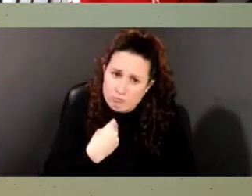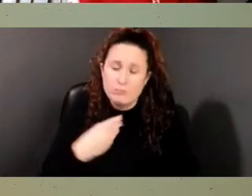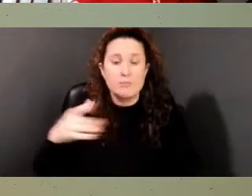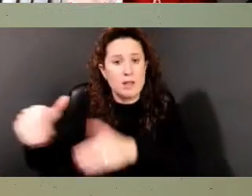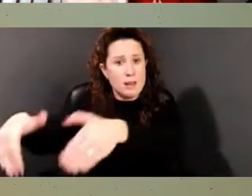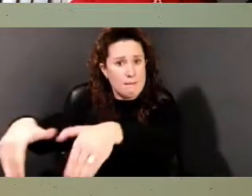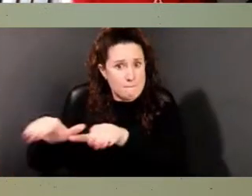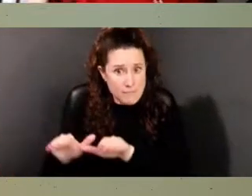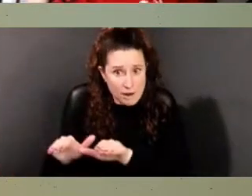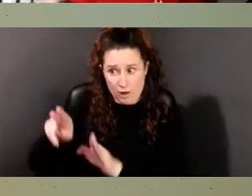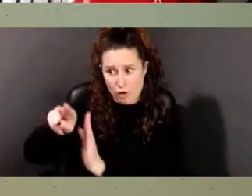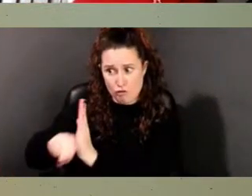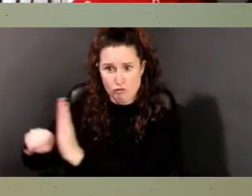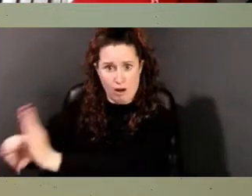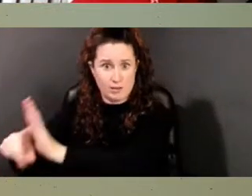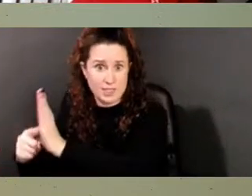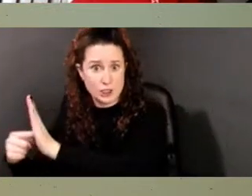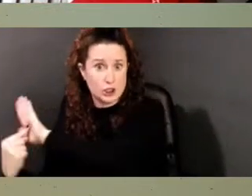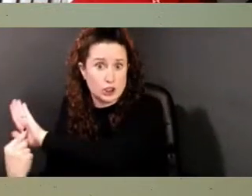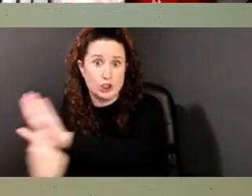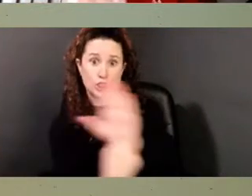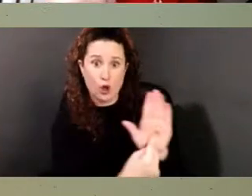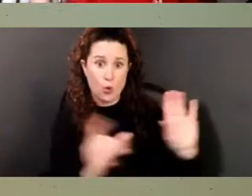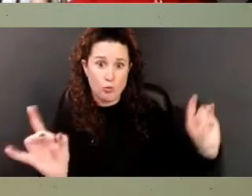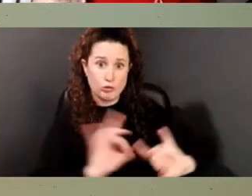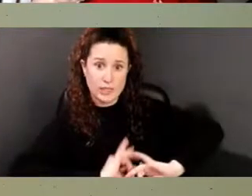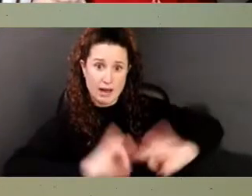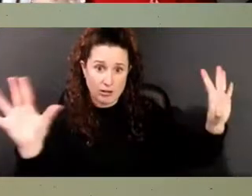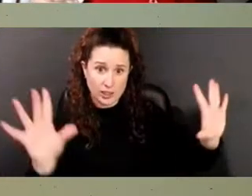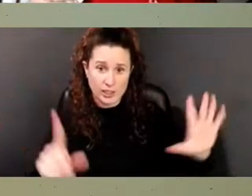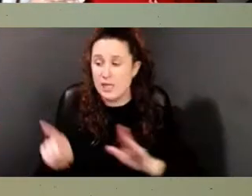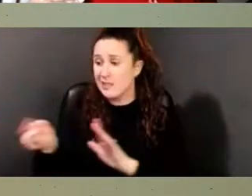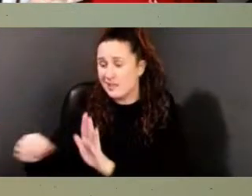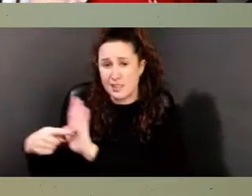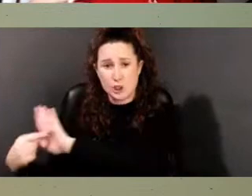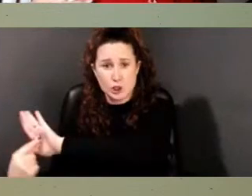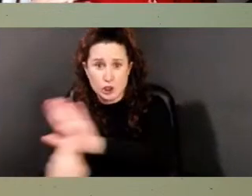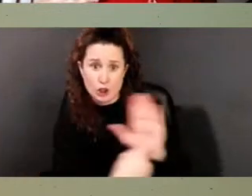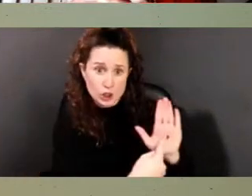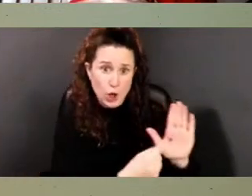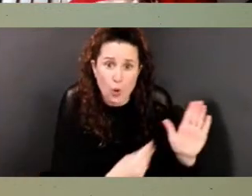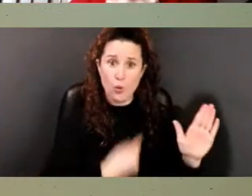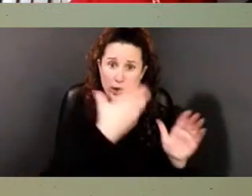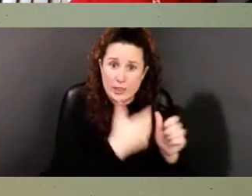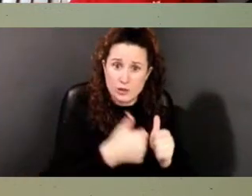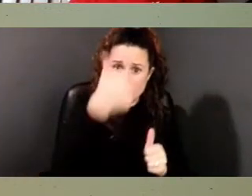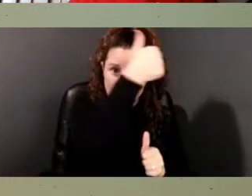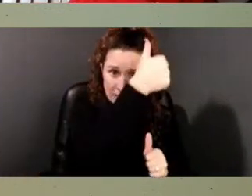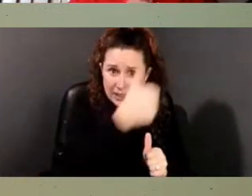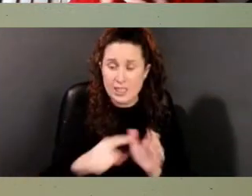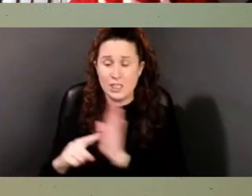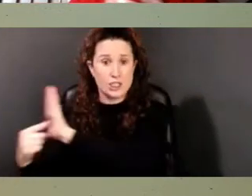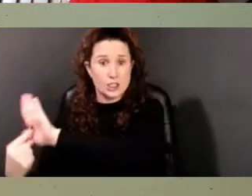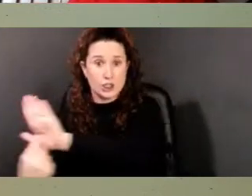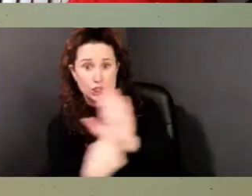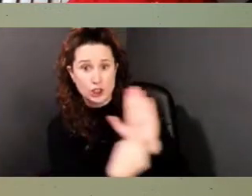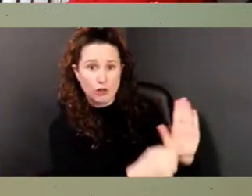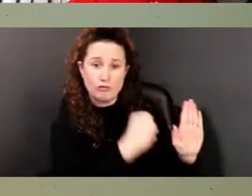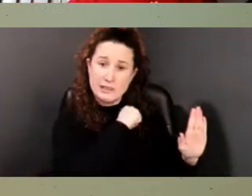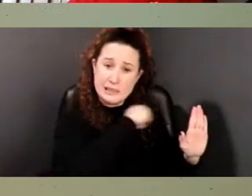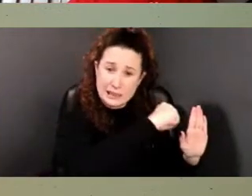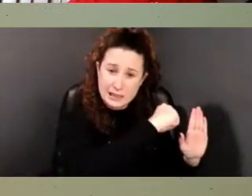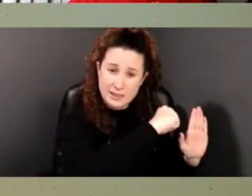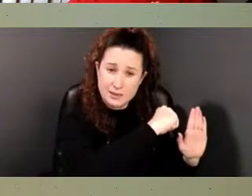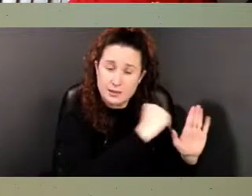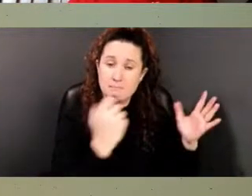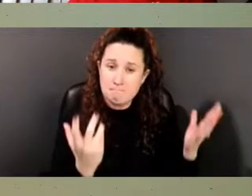brutality. It reflects the white supremacy. And it reflects the resistance. Right? From these black folks.